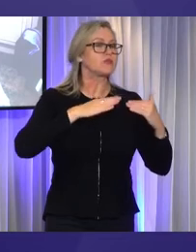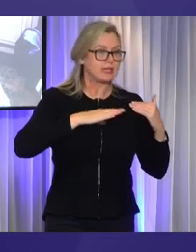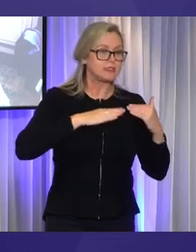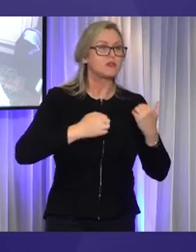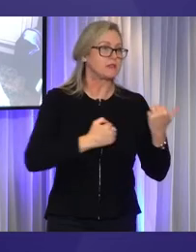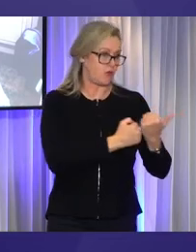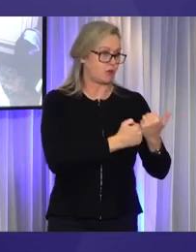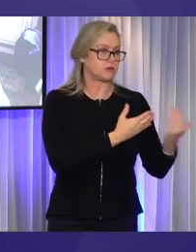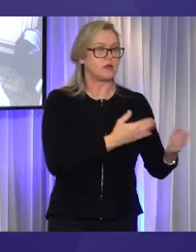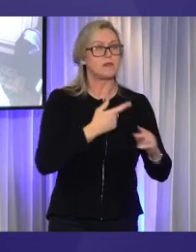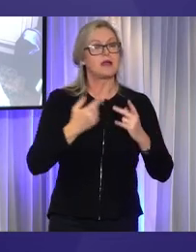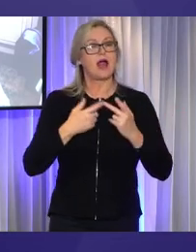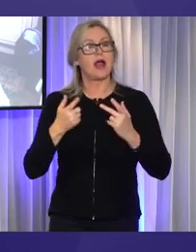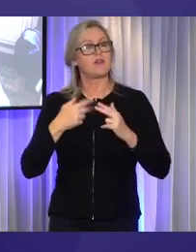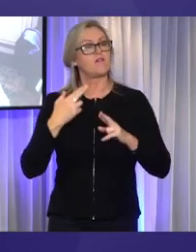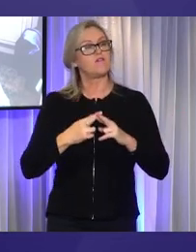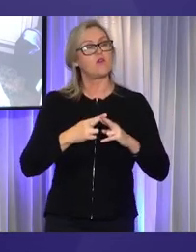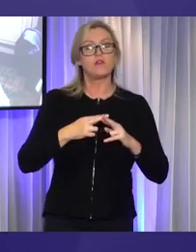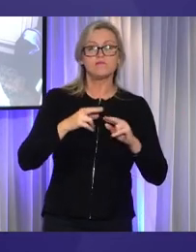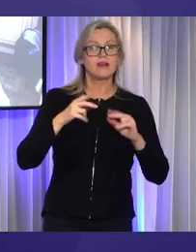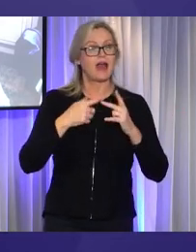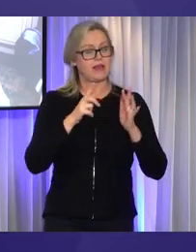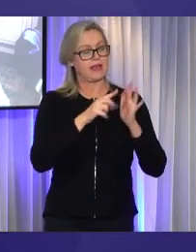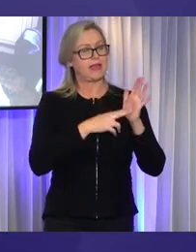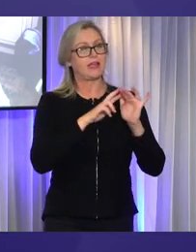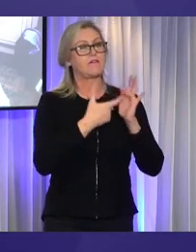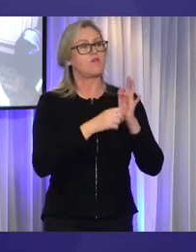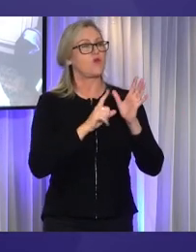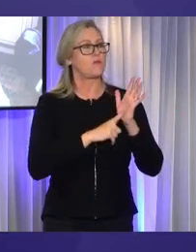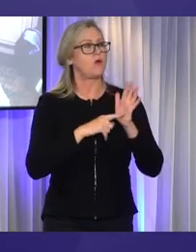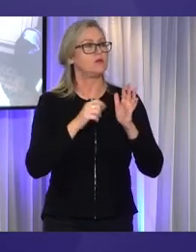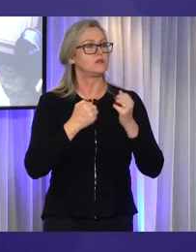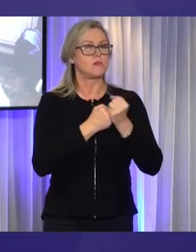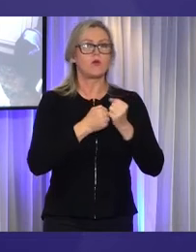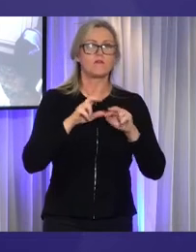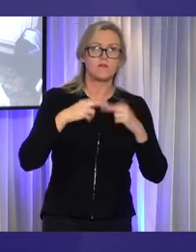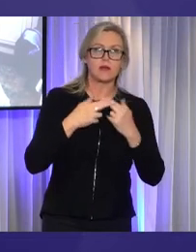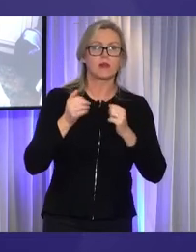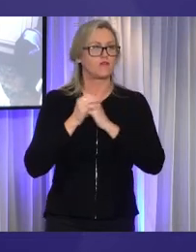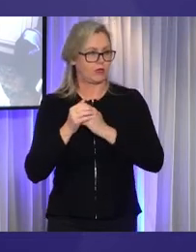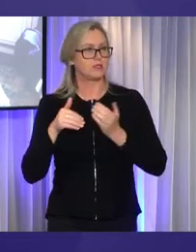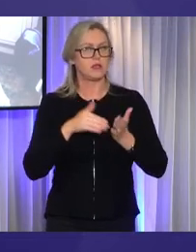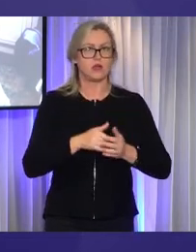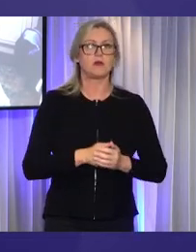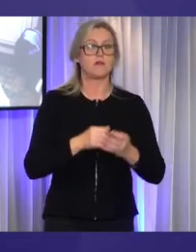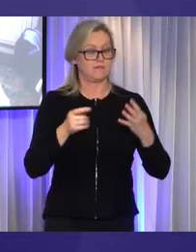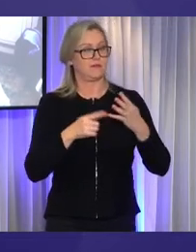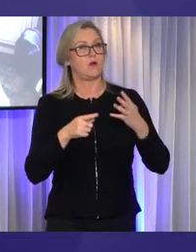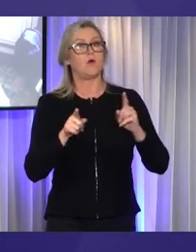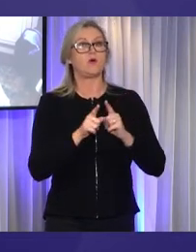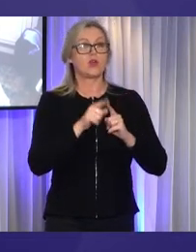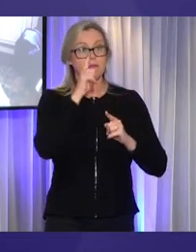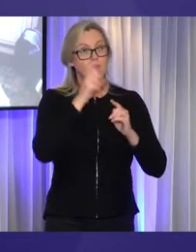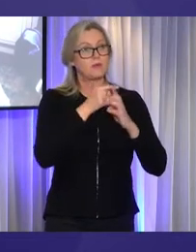the role of informal support is acknowledged and supported. And fourth, people with disability are supported to access